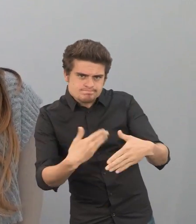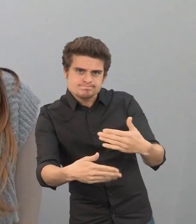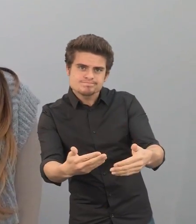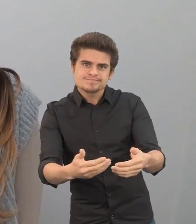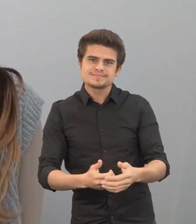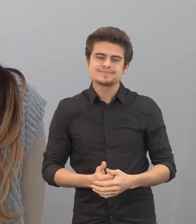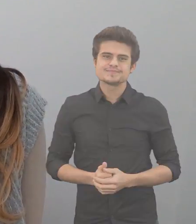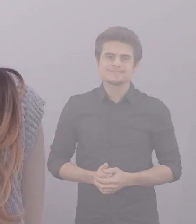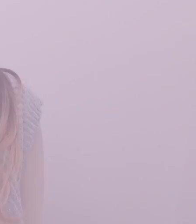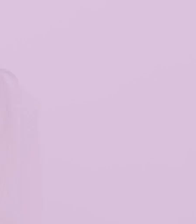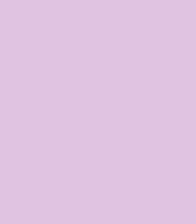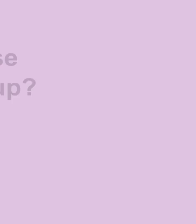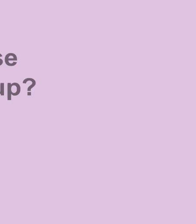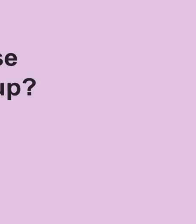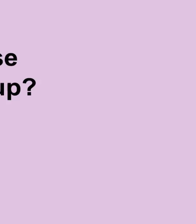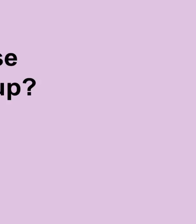early in the process.